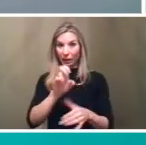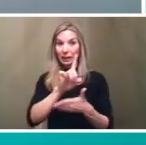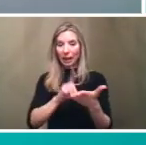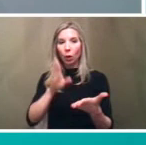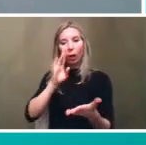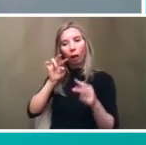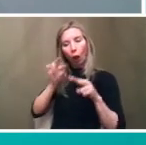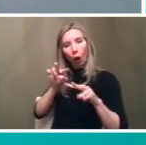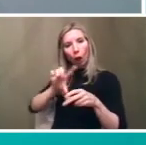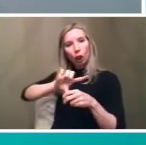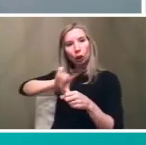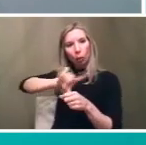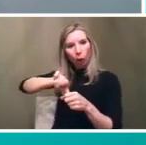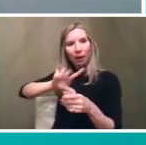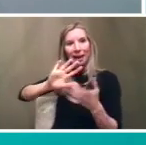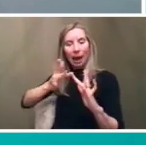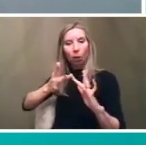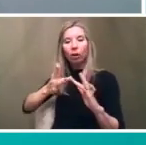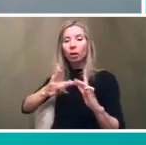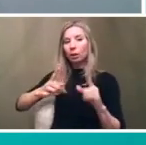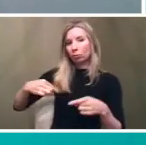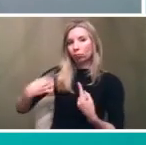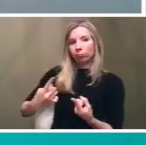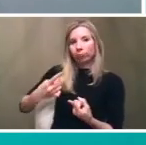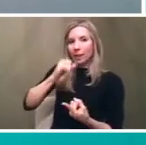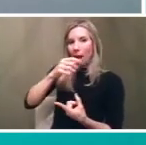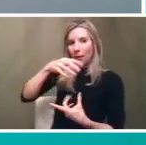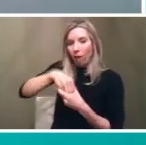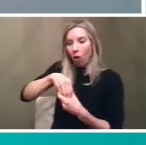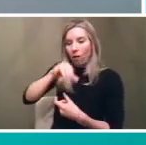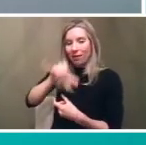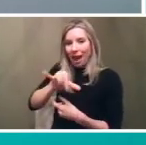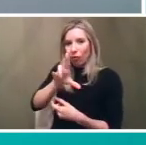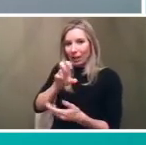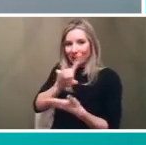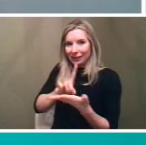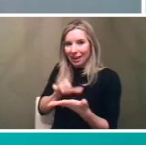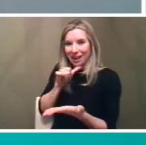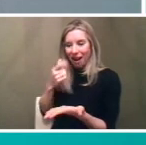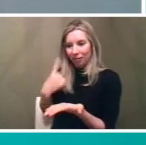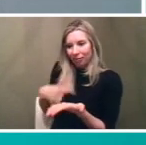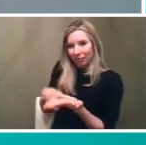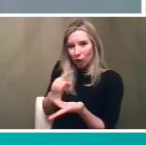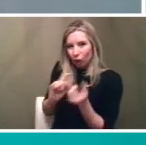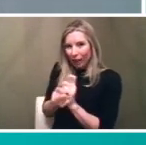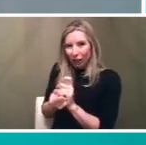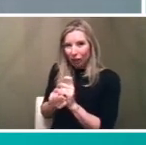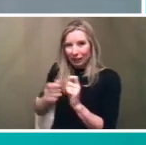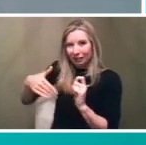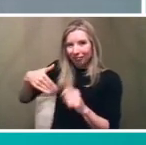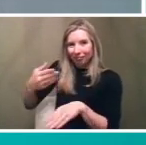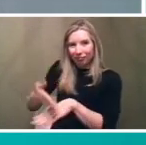um we have not gotten into that aspect of the the redesign we're not really talking about any changes or improvements um